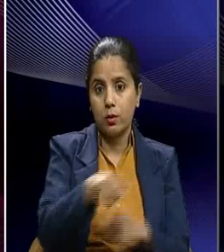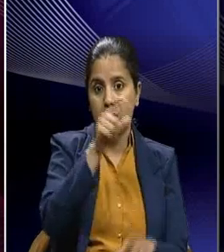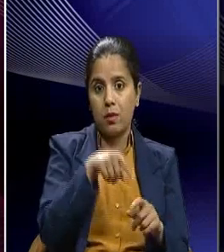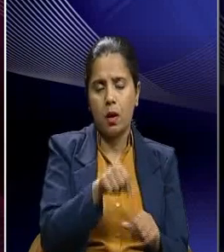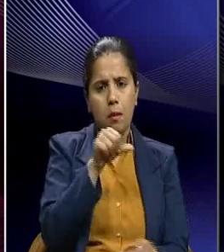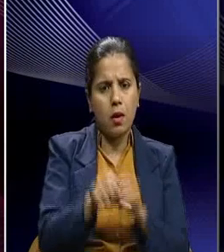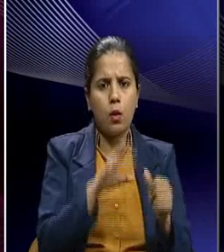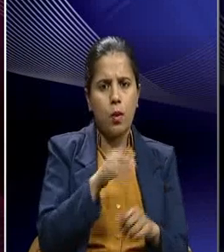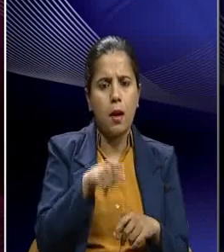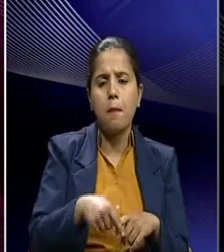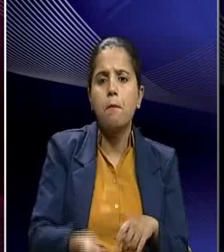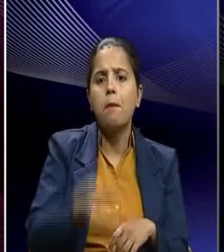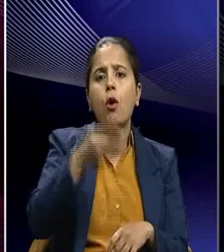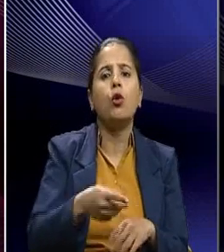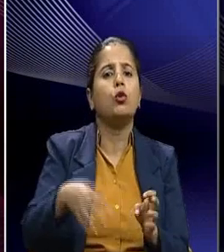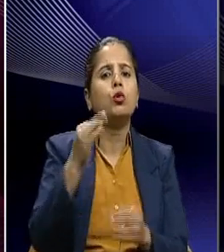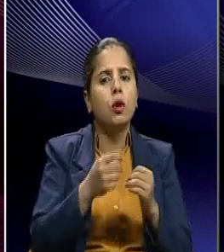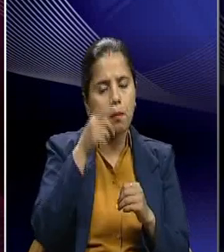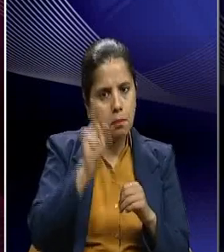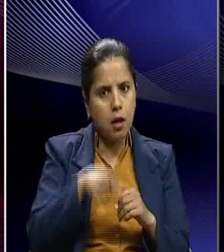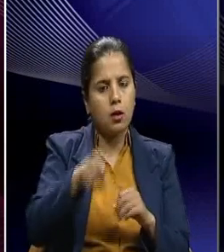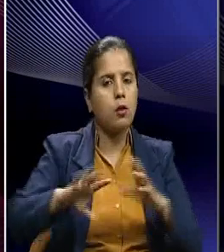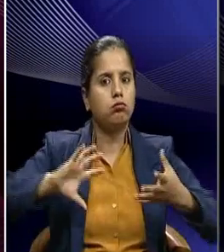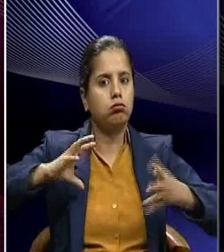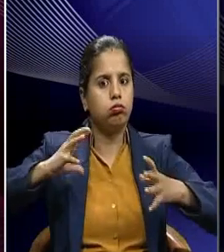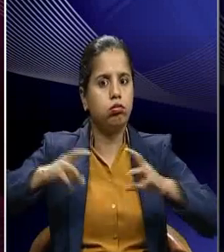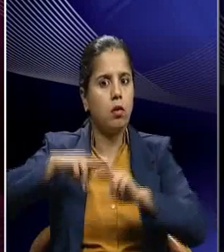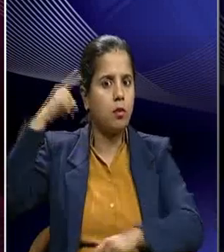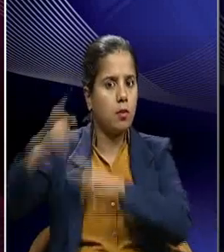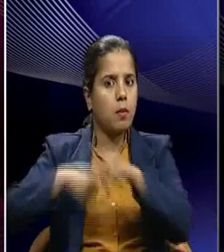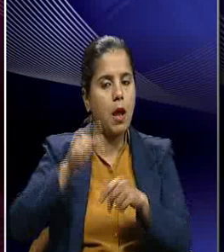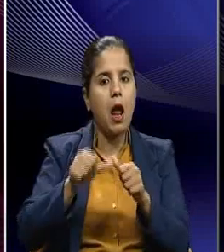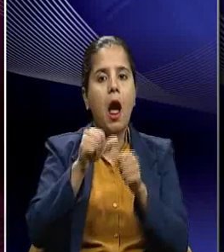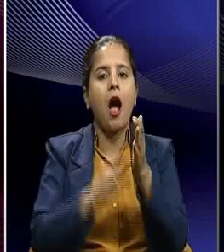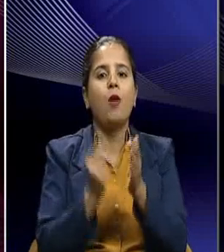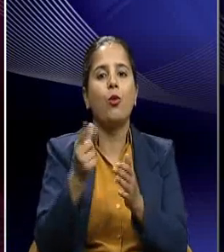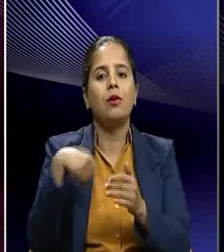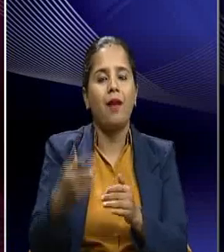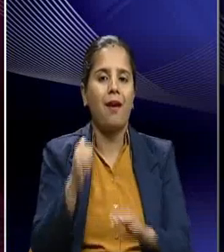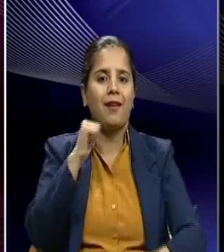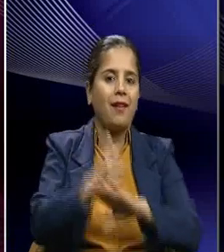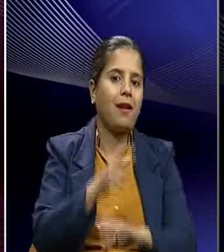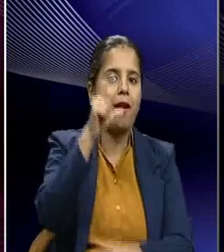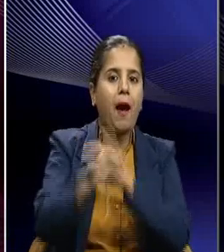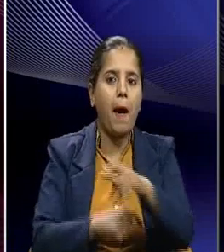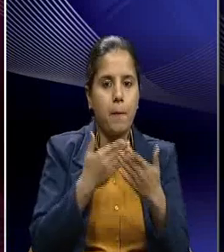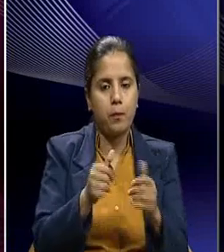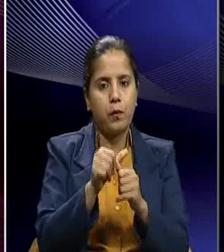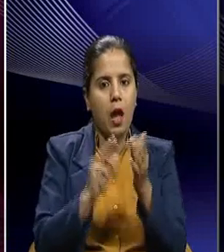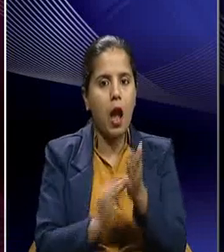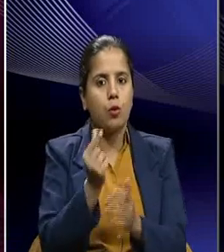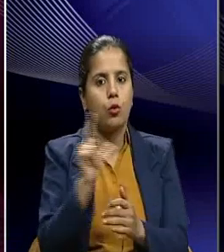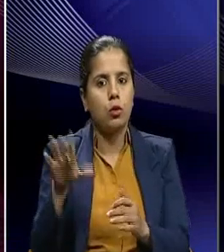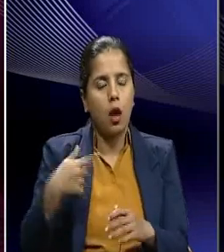process the excess milk by setting up a plant and this gave birth to Amul. Later Vargas Kurian joined Amul and further